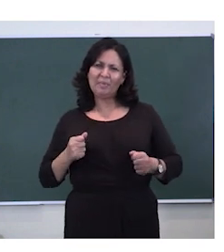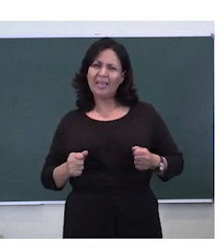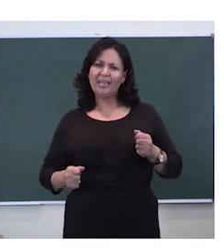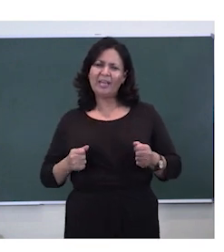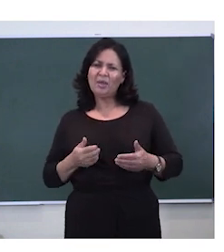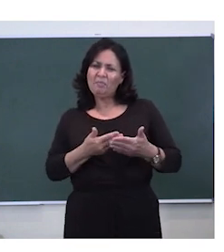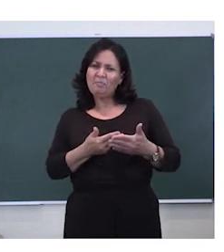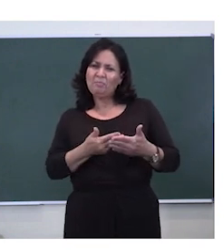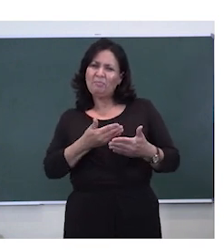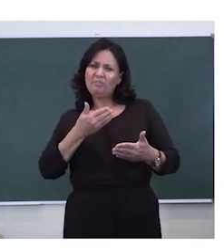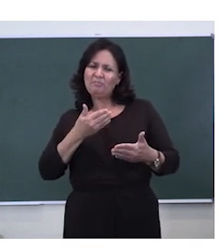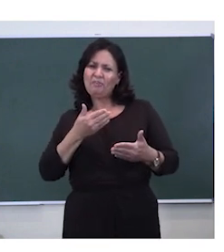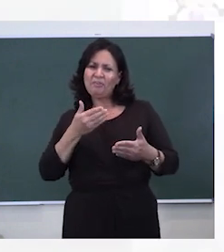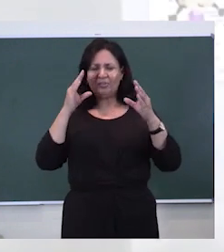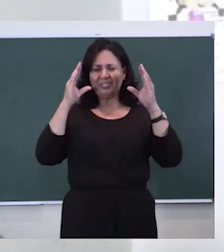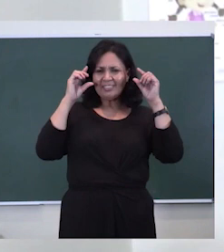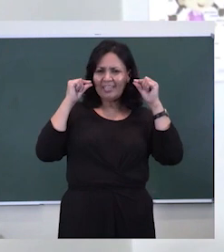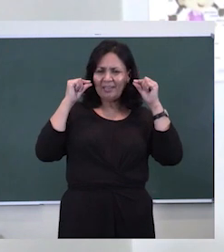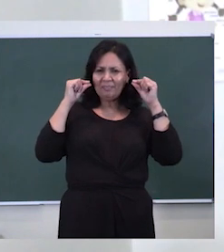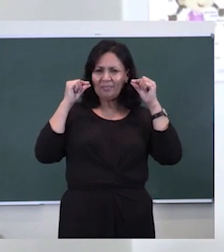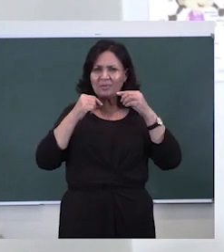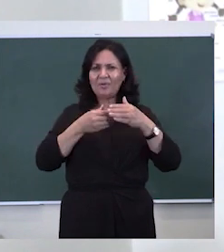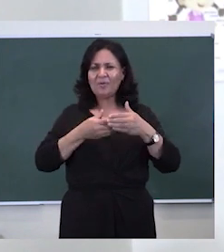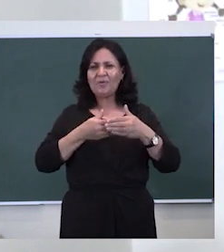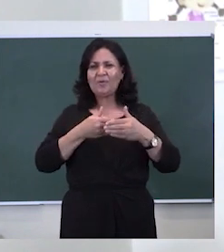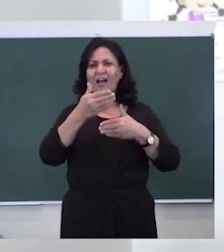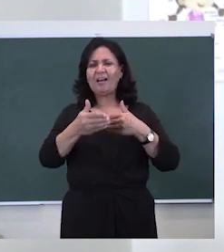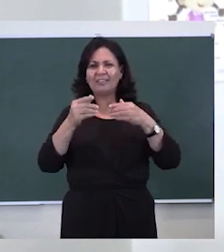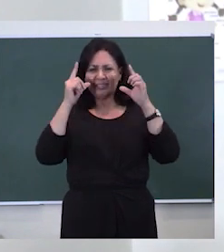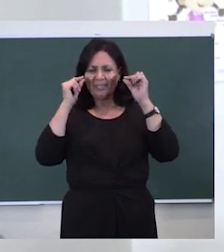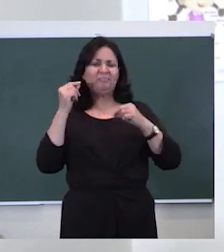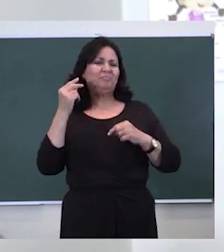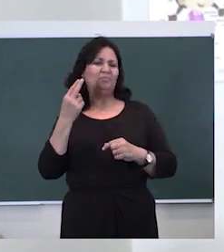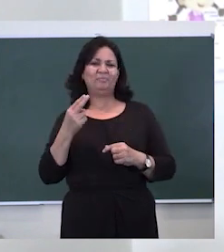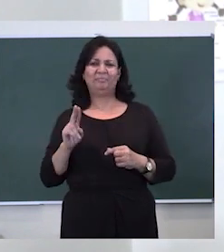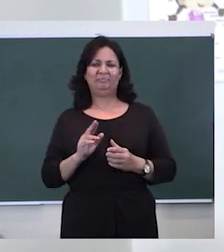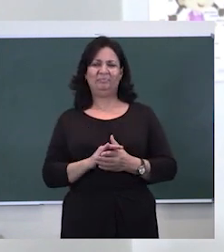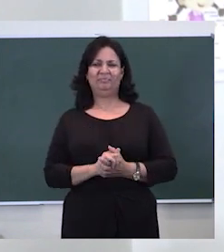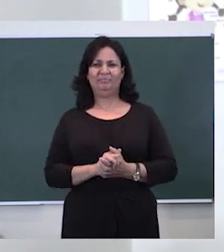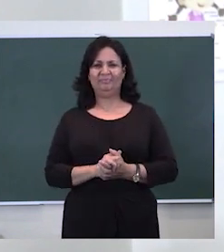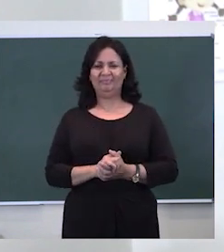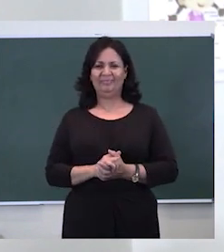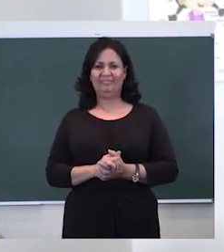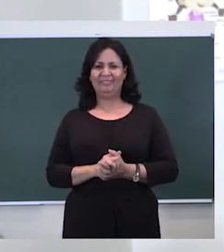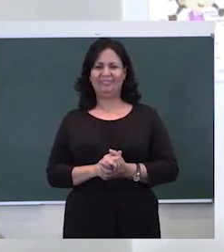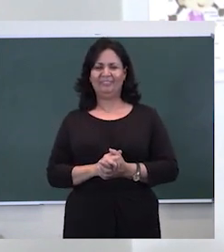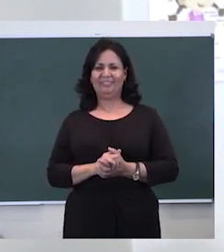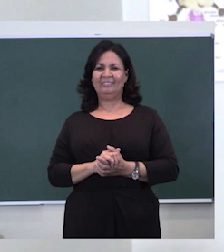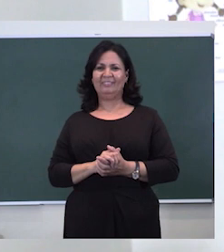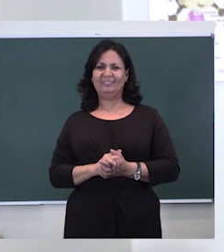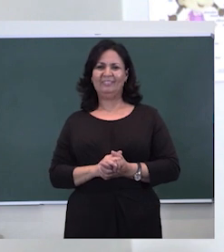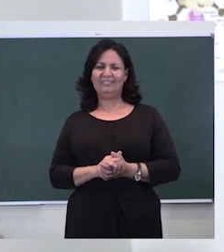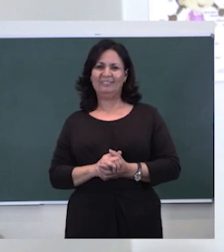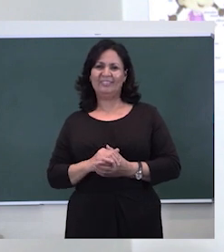Or after you sleep? Or after It's not clear. So let me help you for this one. What